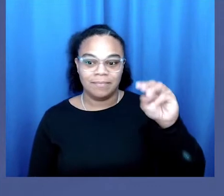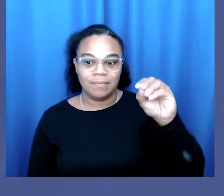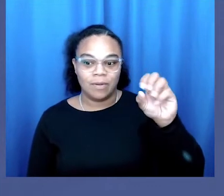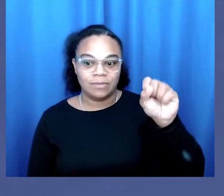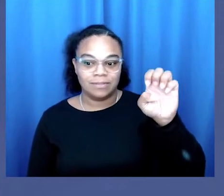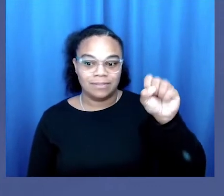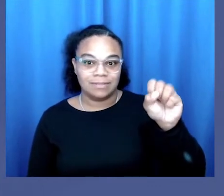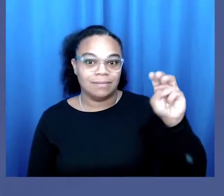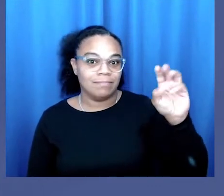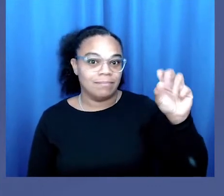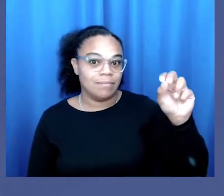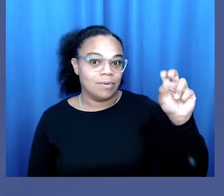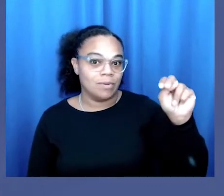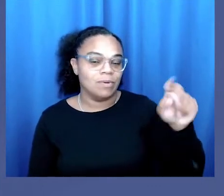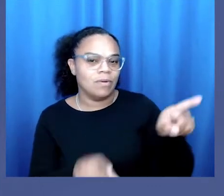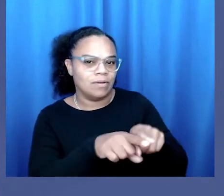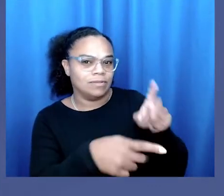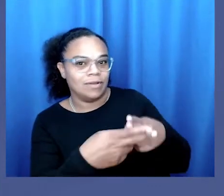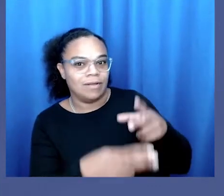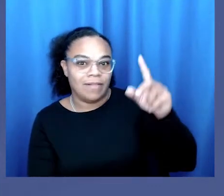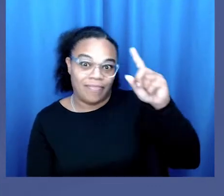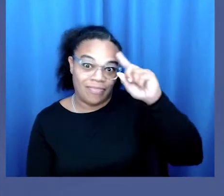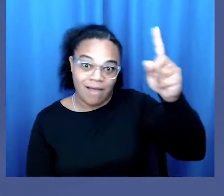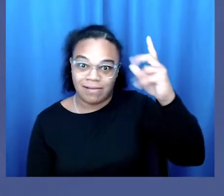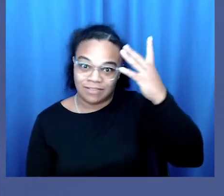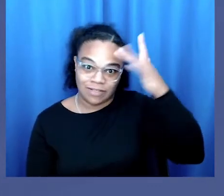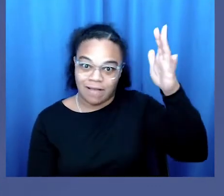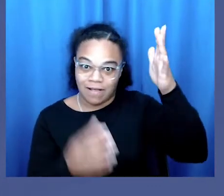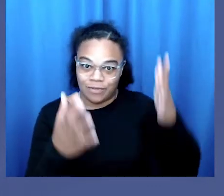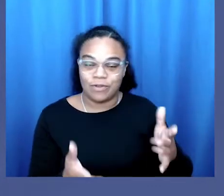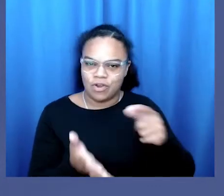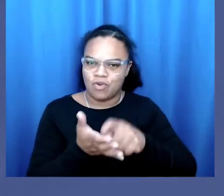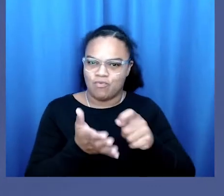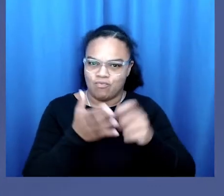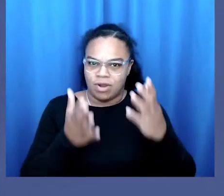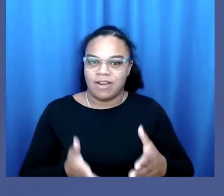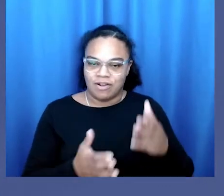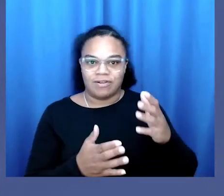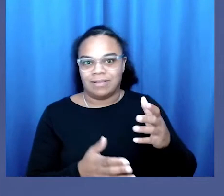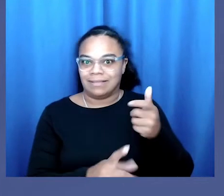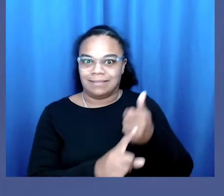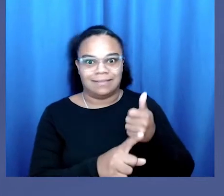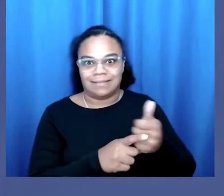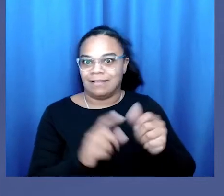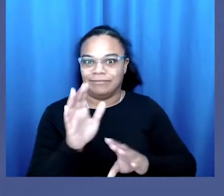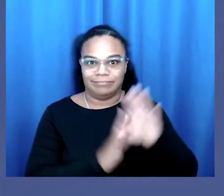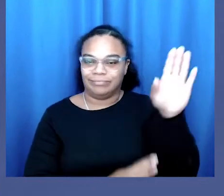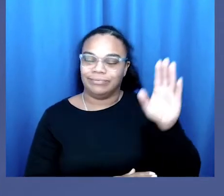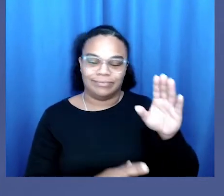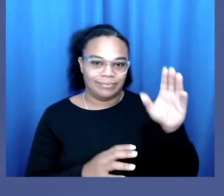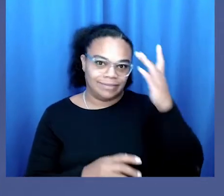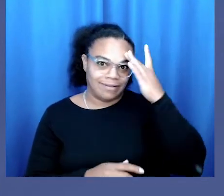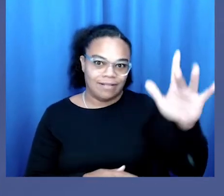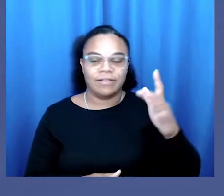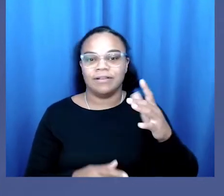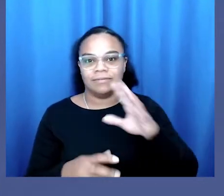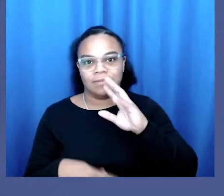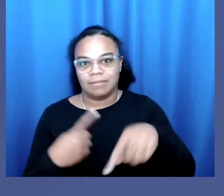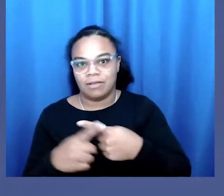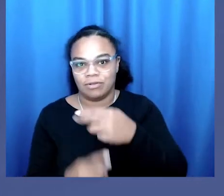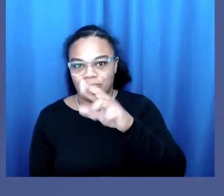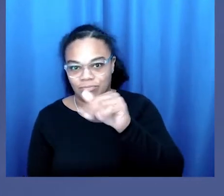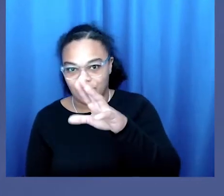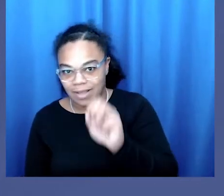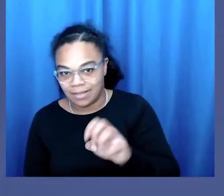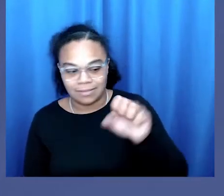Moses Moon, also known as Thought Scholar, is a writer and self-made scholar whose work focuses on race and racialization,